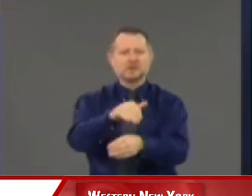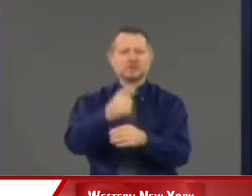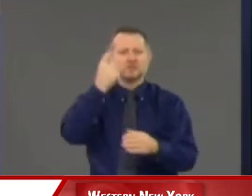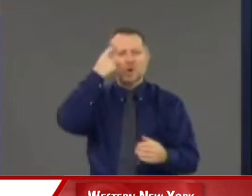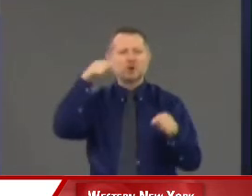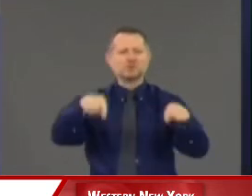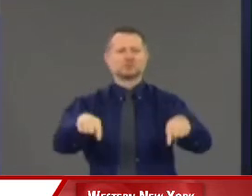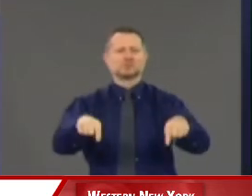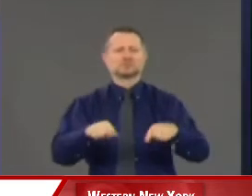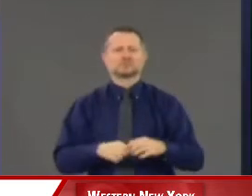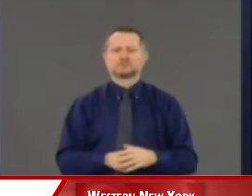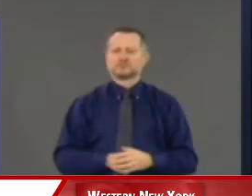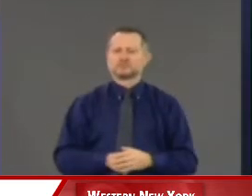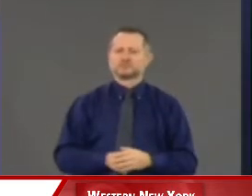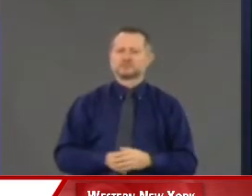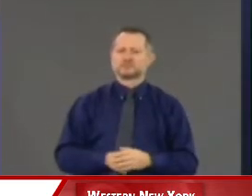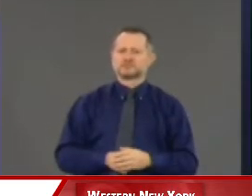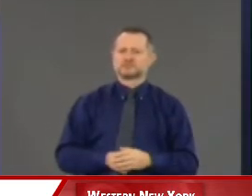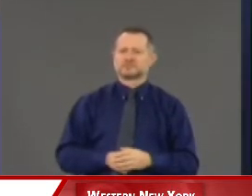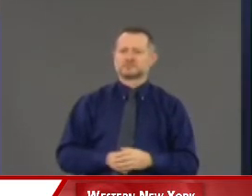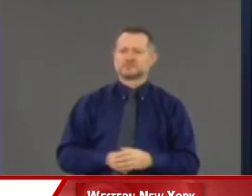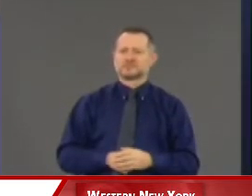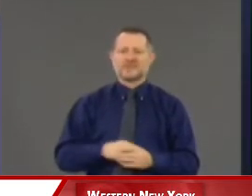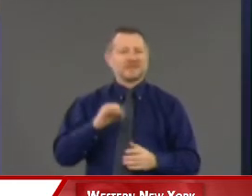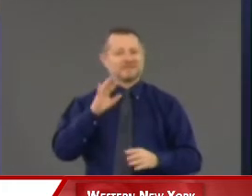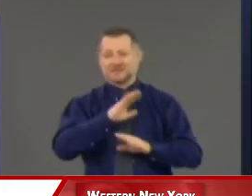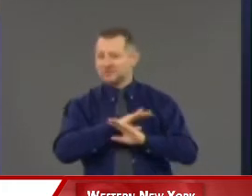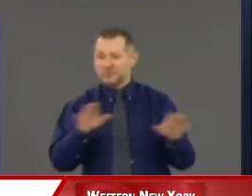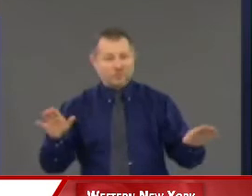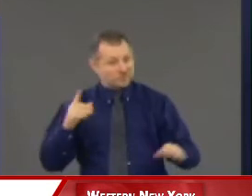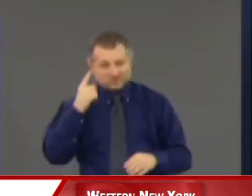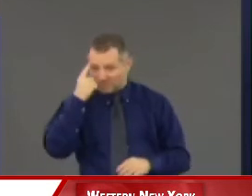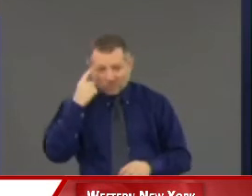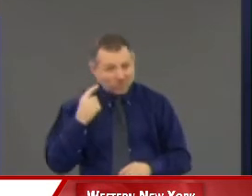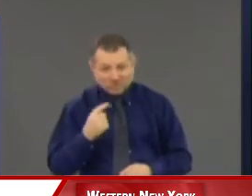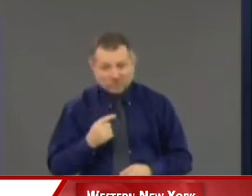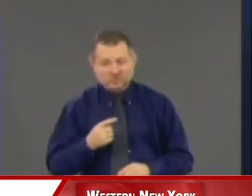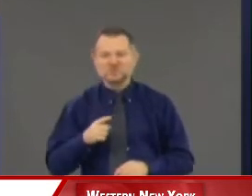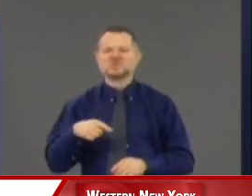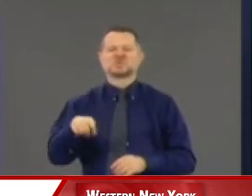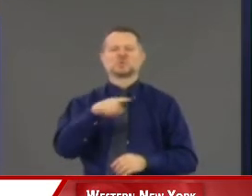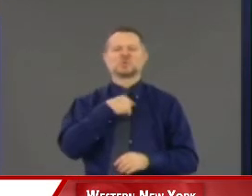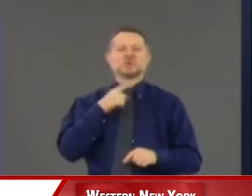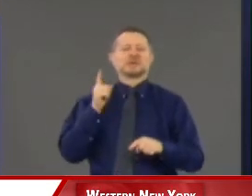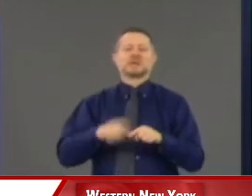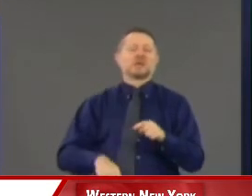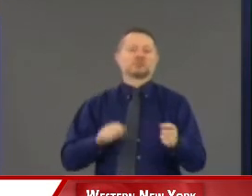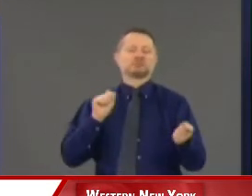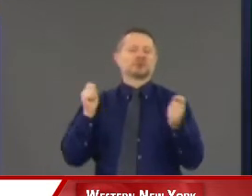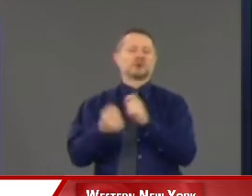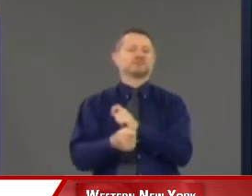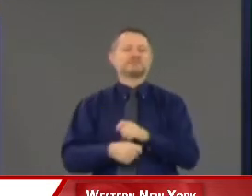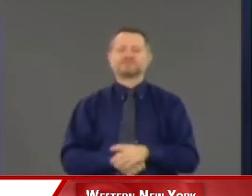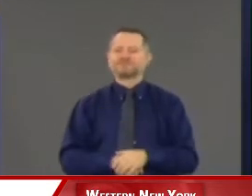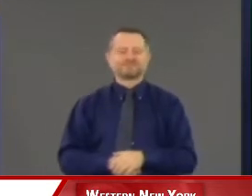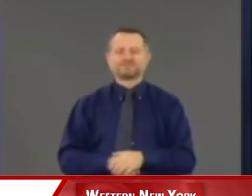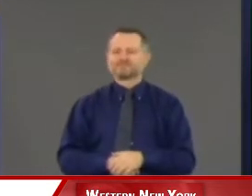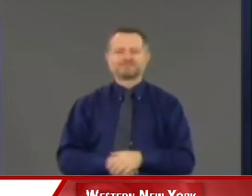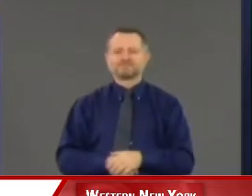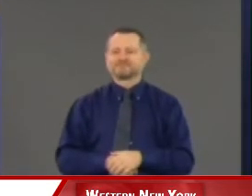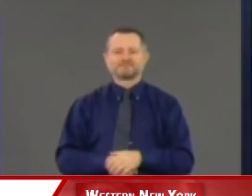Because this is not advancing a reform agenda. This is not